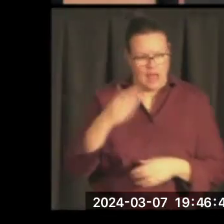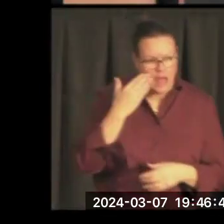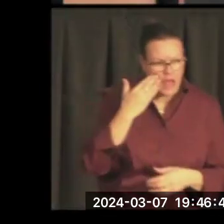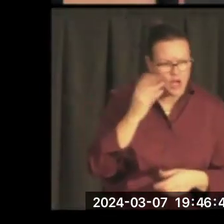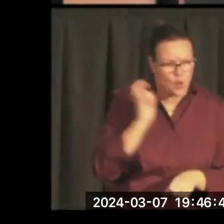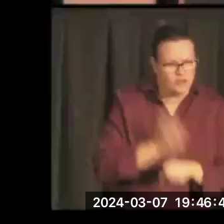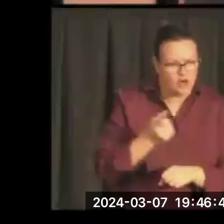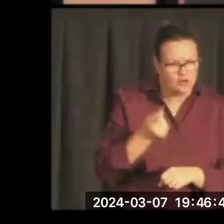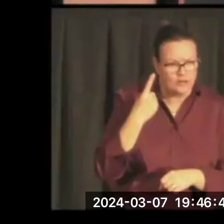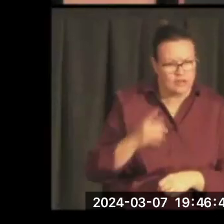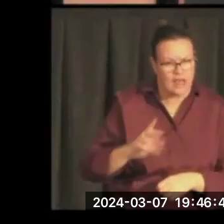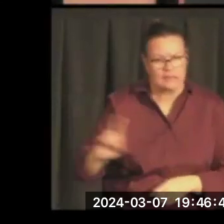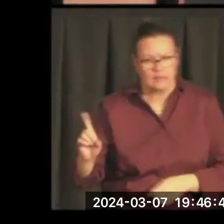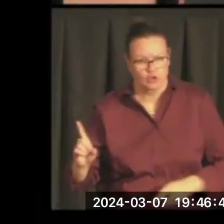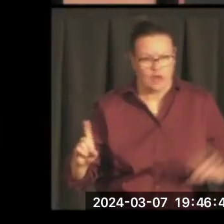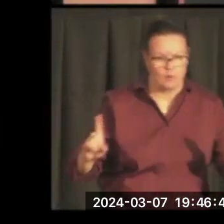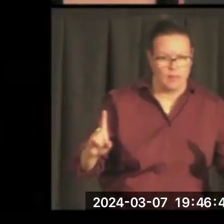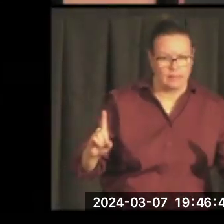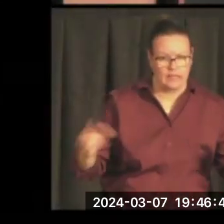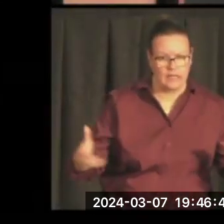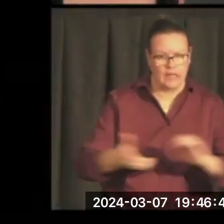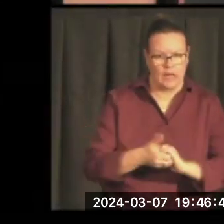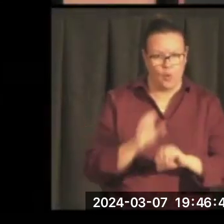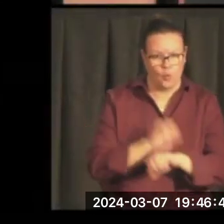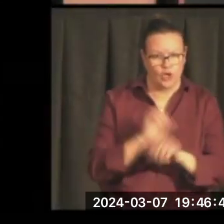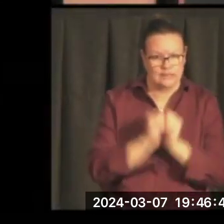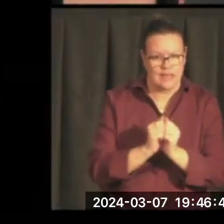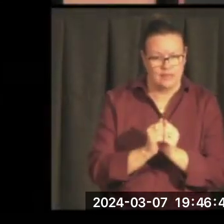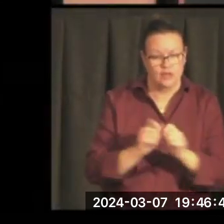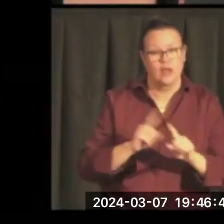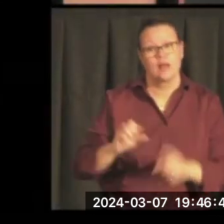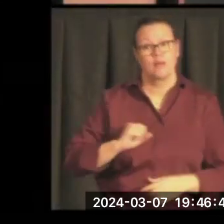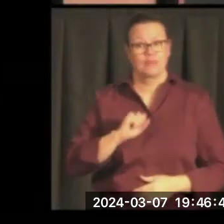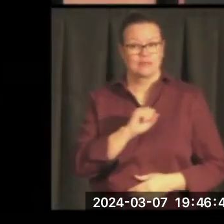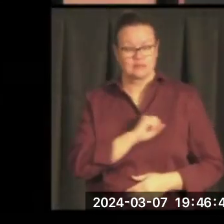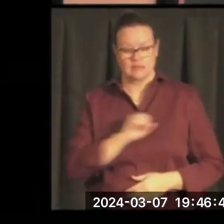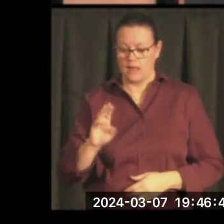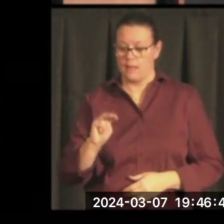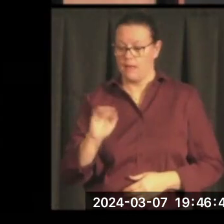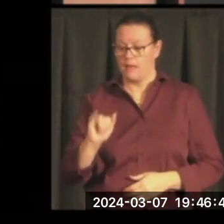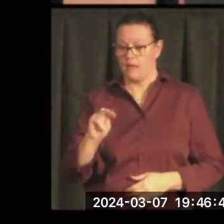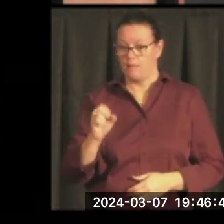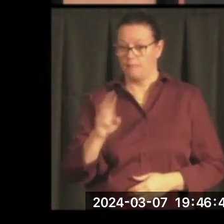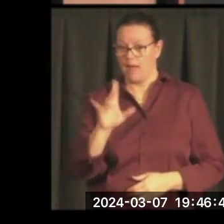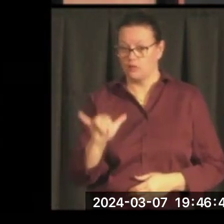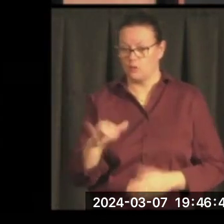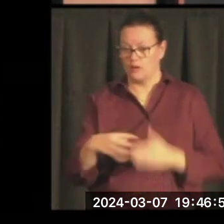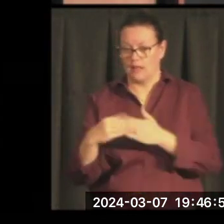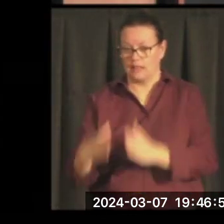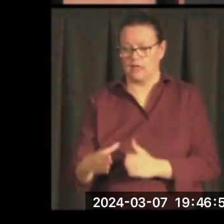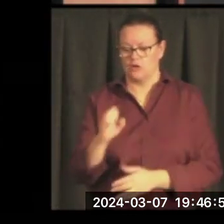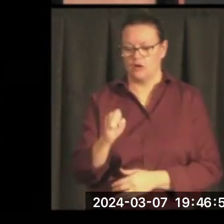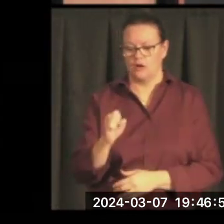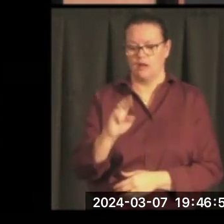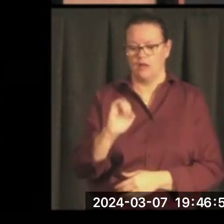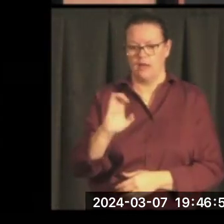The Senate minority leader by the name of Everett Dirksen, right? Both of whom were willing to work together